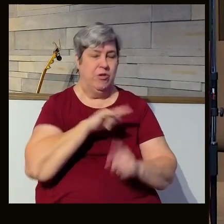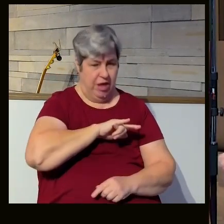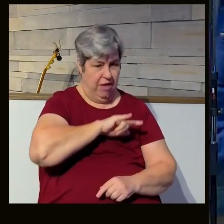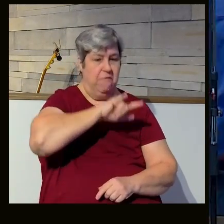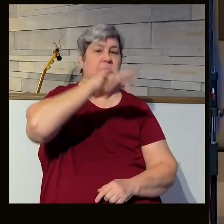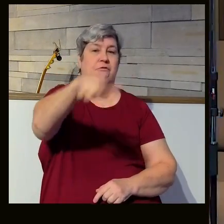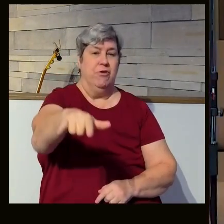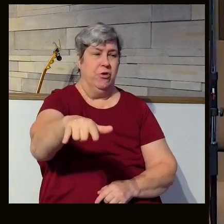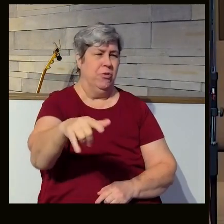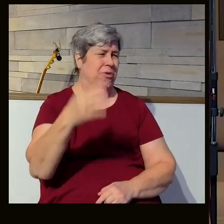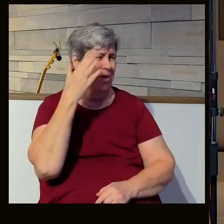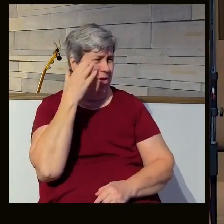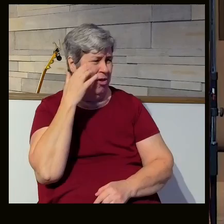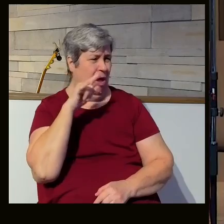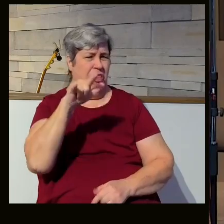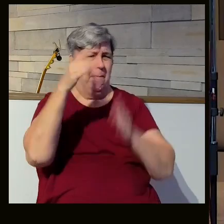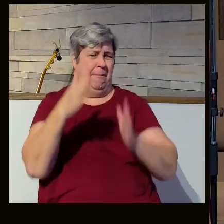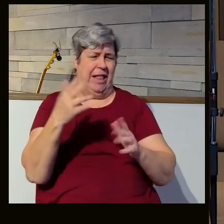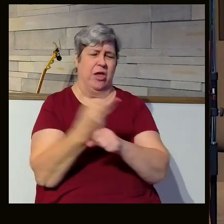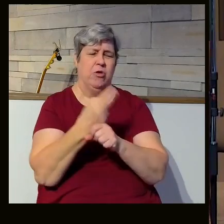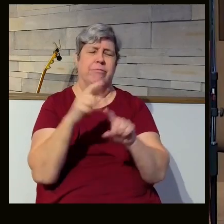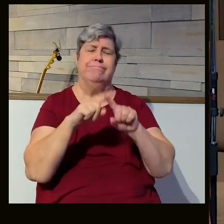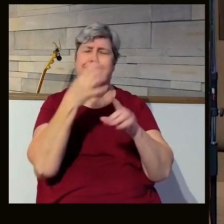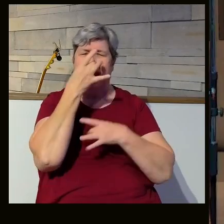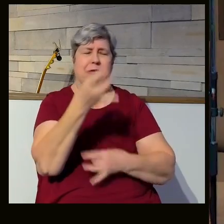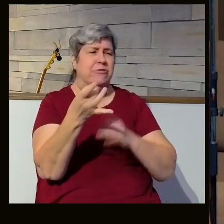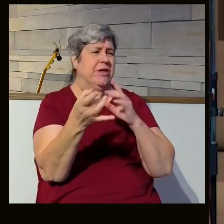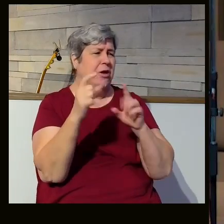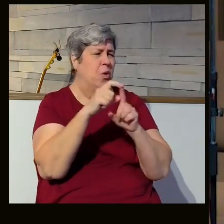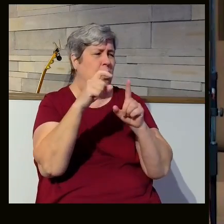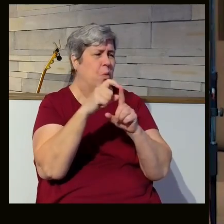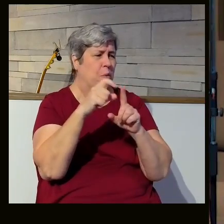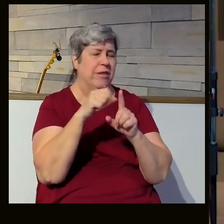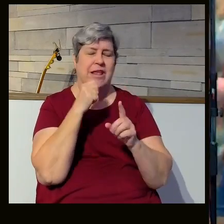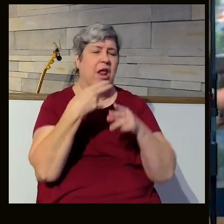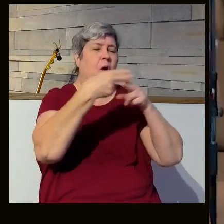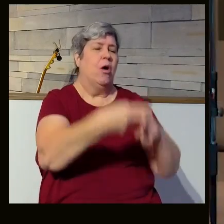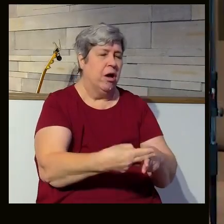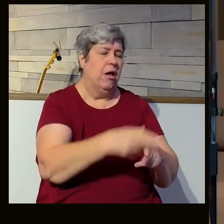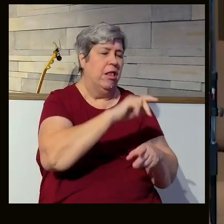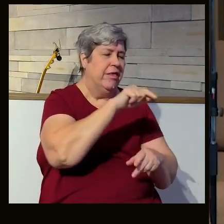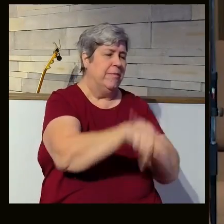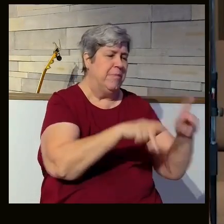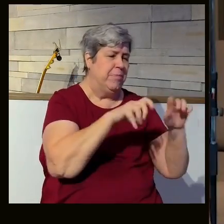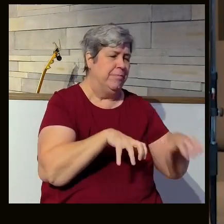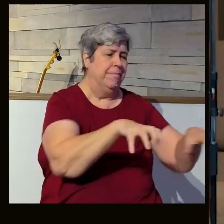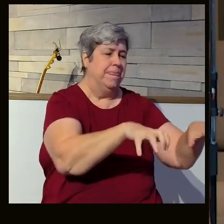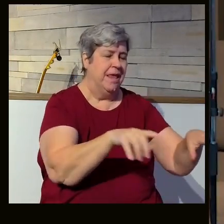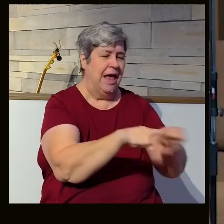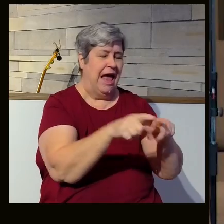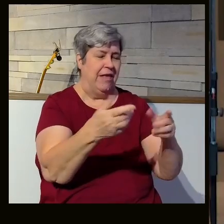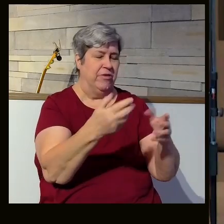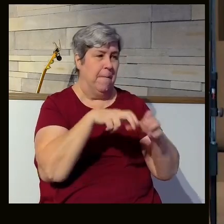flew there, pilots use an interesting terminology I've always found fascinating, that they don't refer to the people on the airplane as